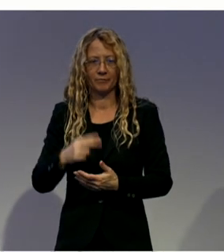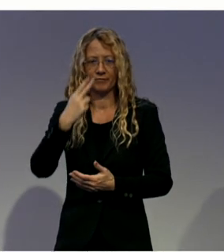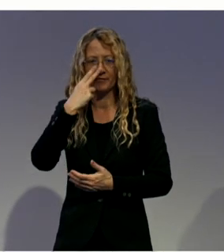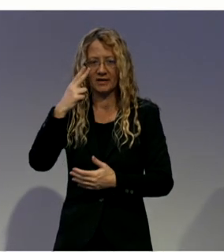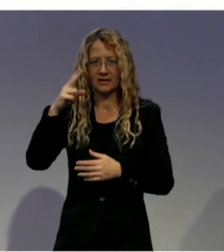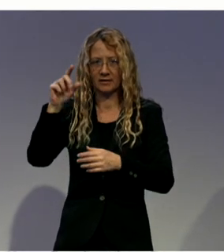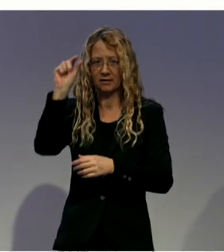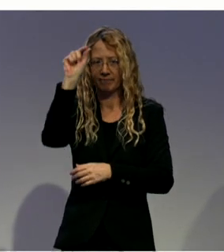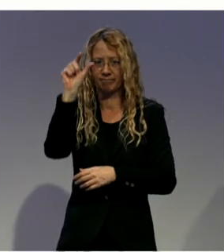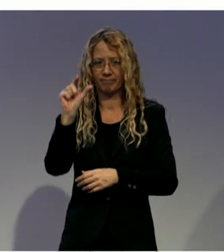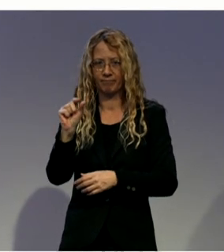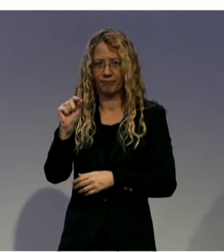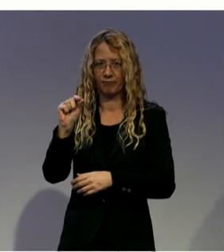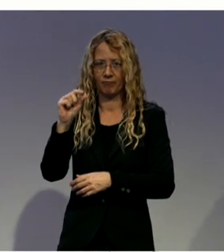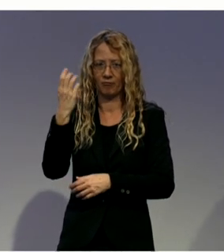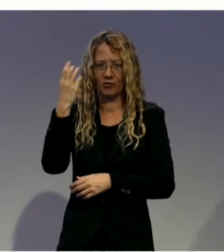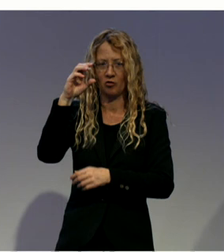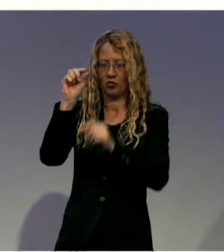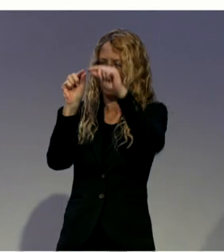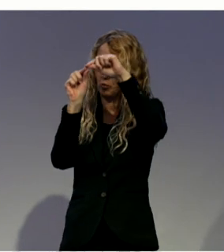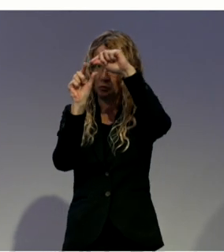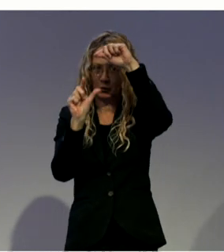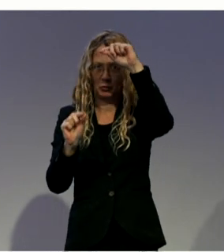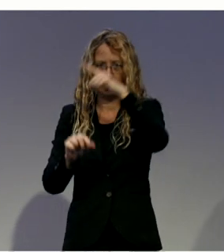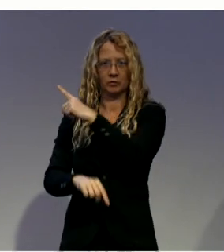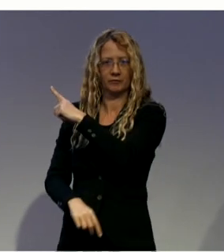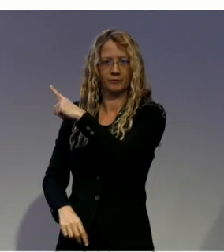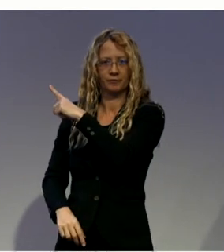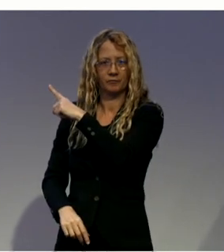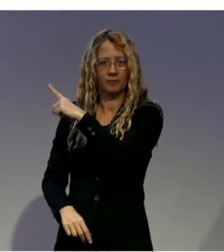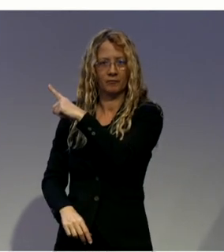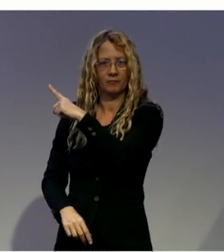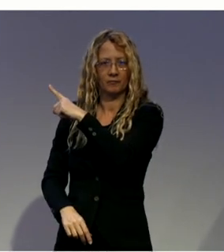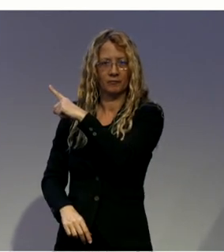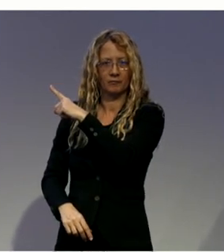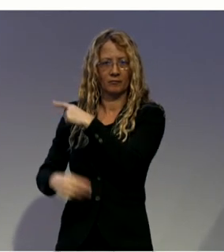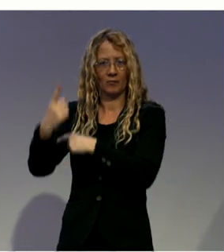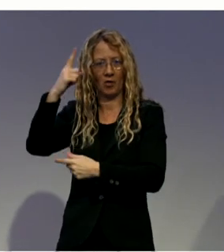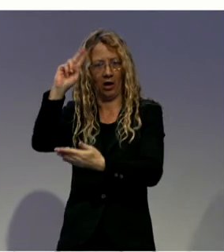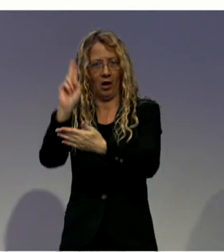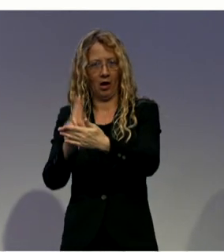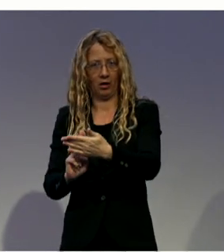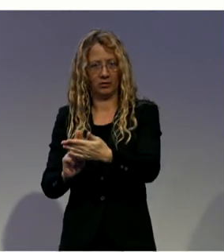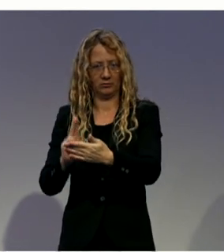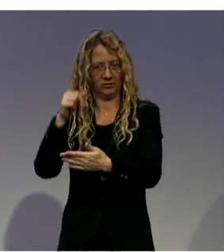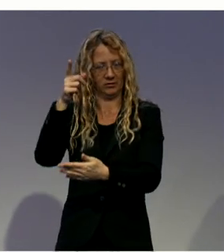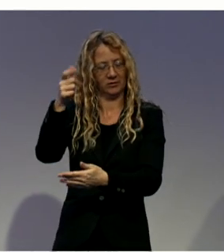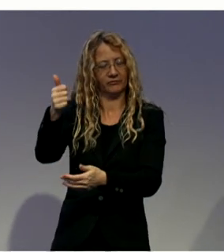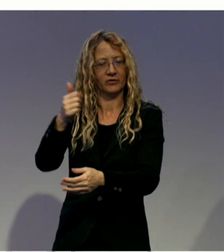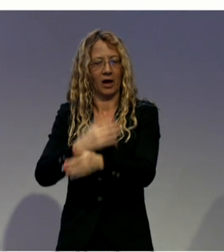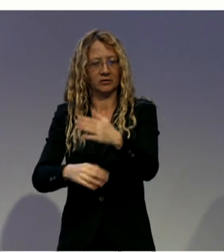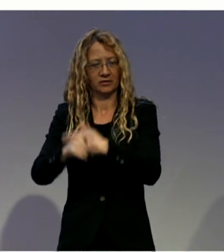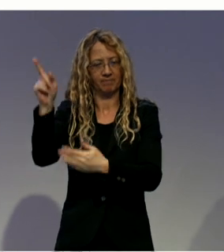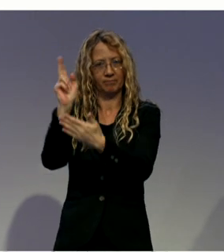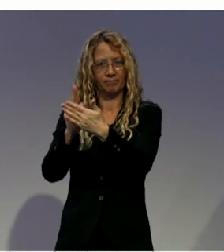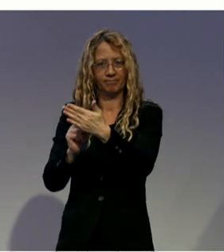And it was created for us by a Cree artist who lives with a disability. And the eagle in the feather represents the strength of all